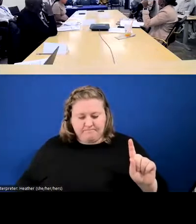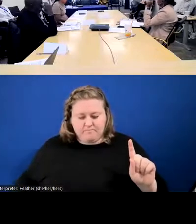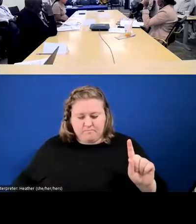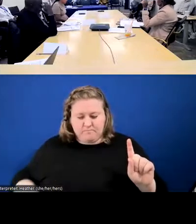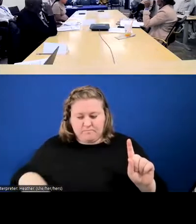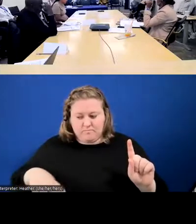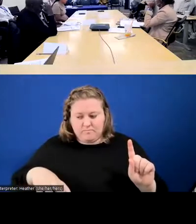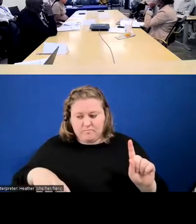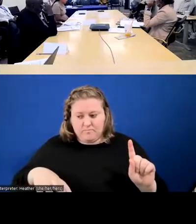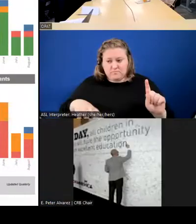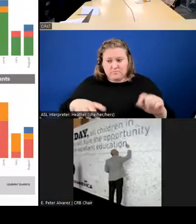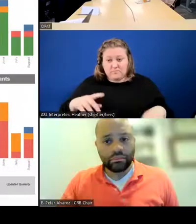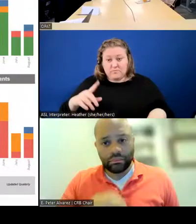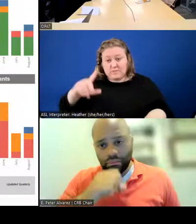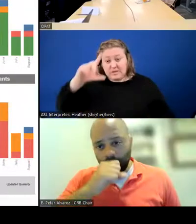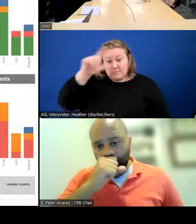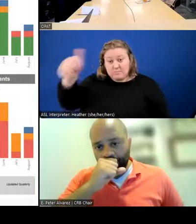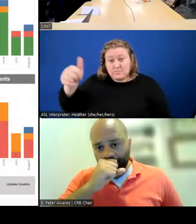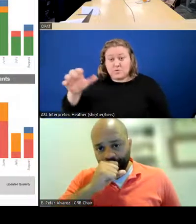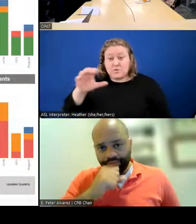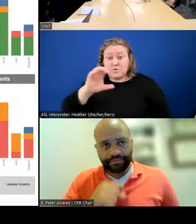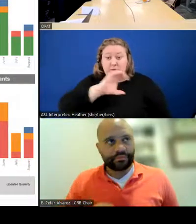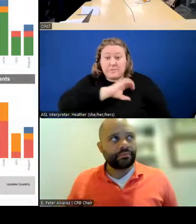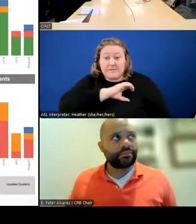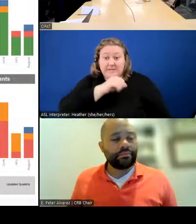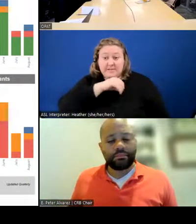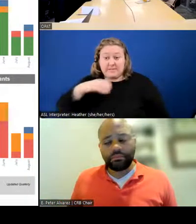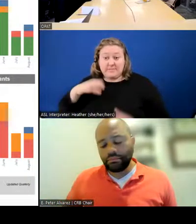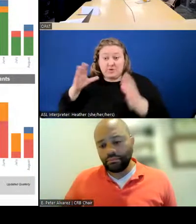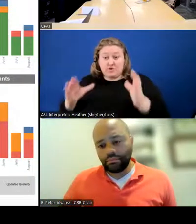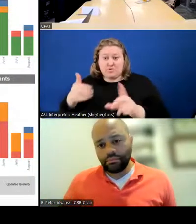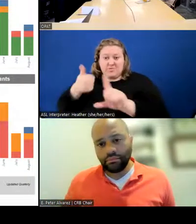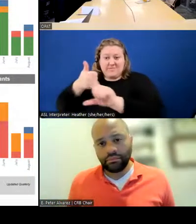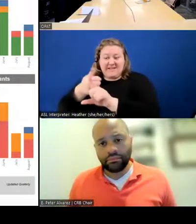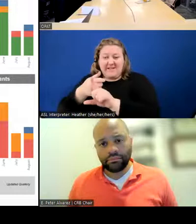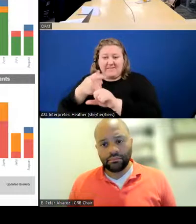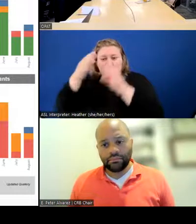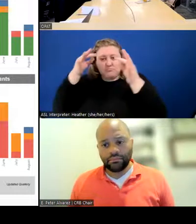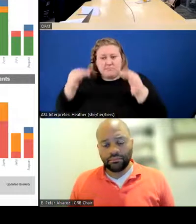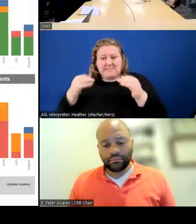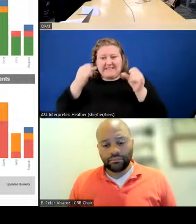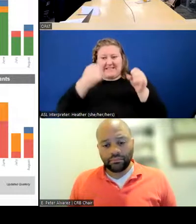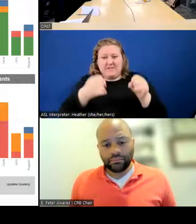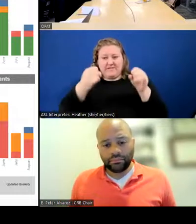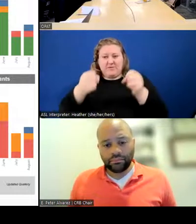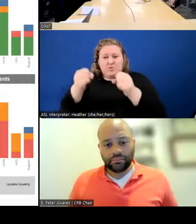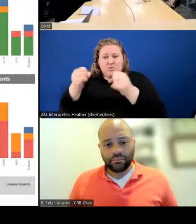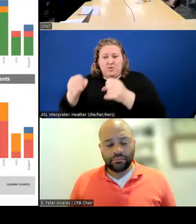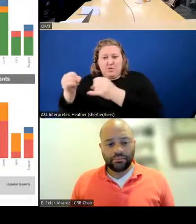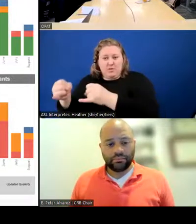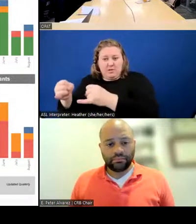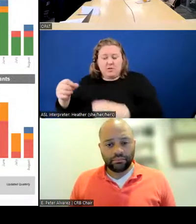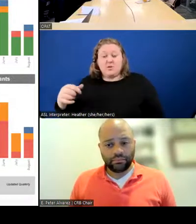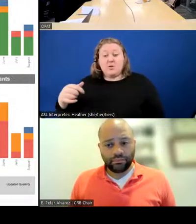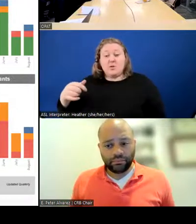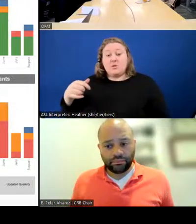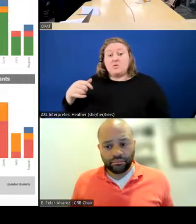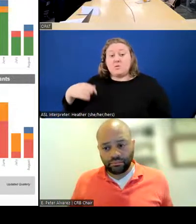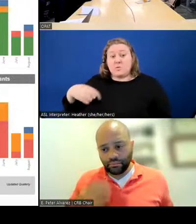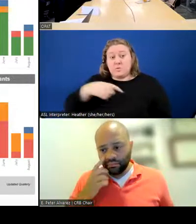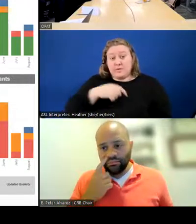the police commissioner to institute on the individual officer. What the civilian review board will do